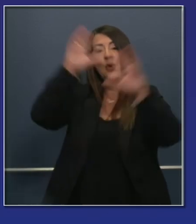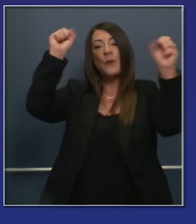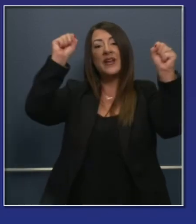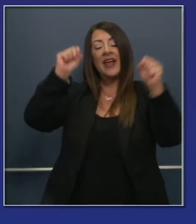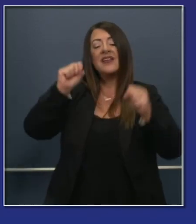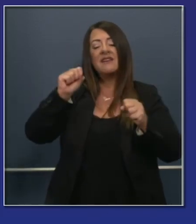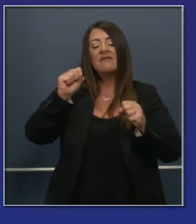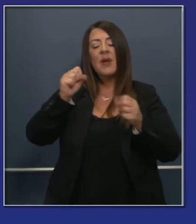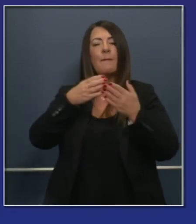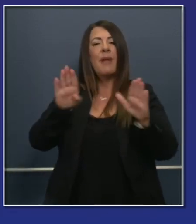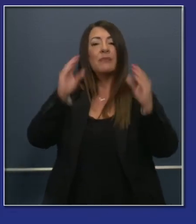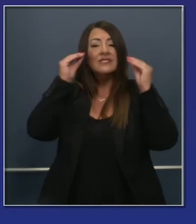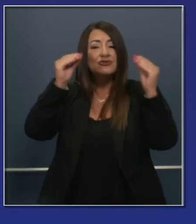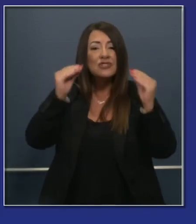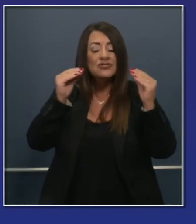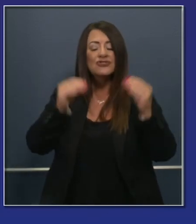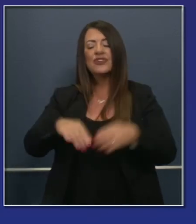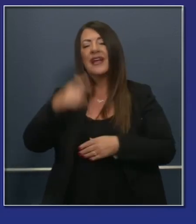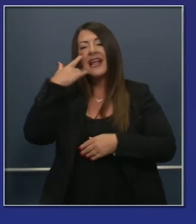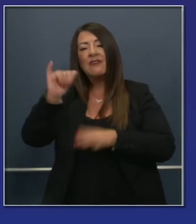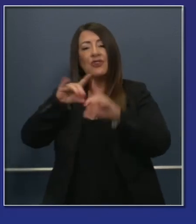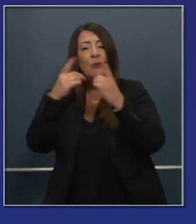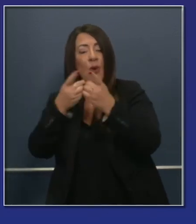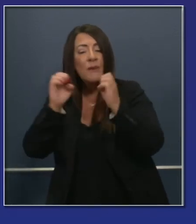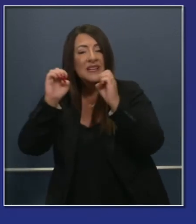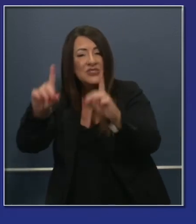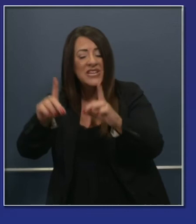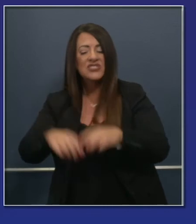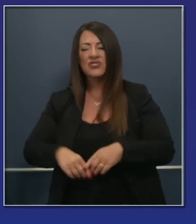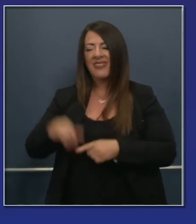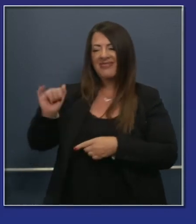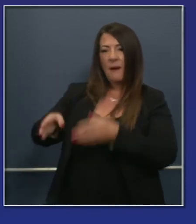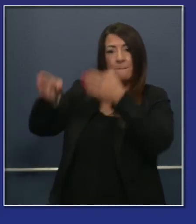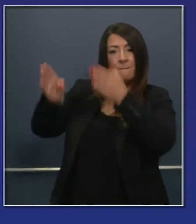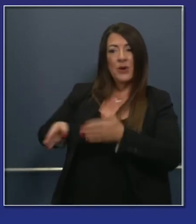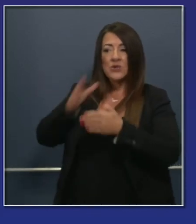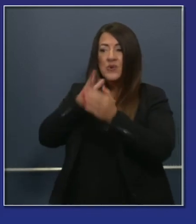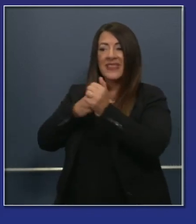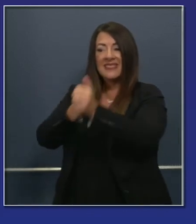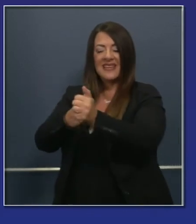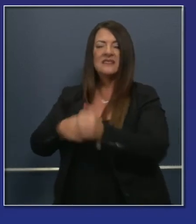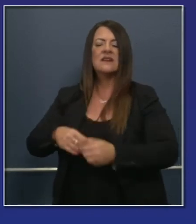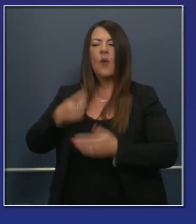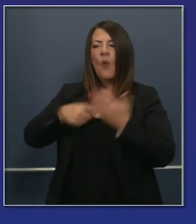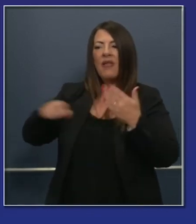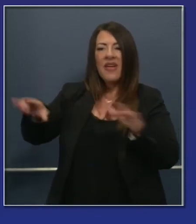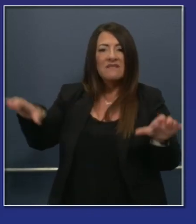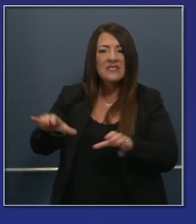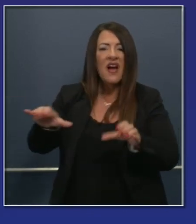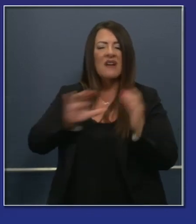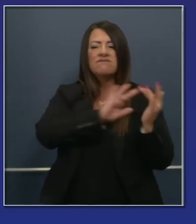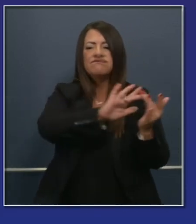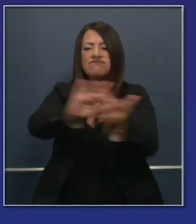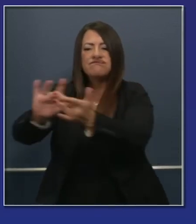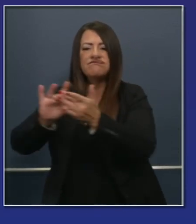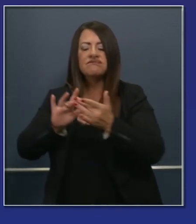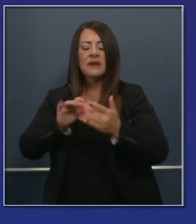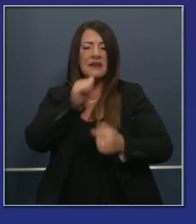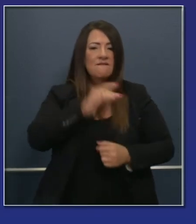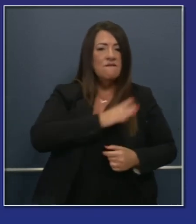public education the work CDE California Department of Education has done in terms of their outreach formal informal